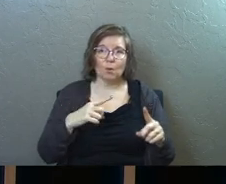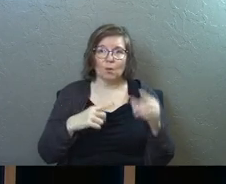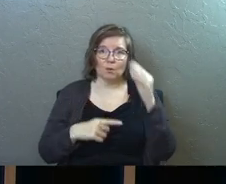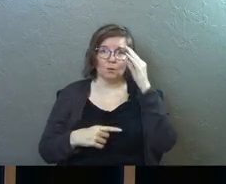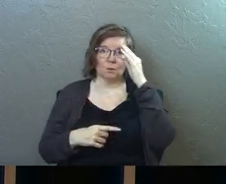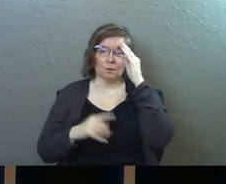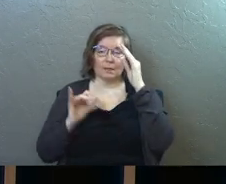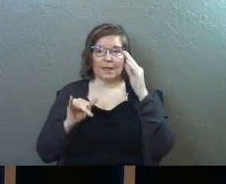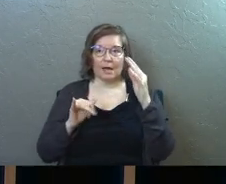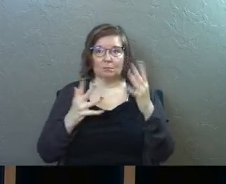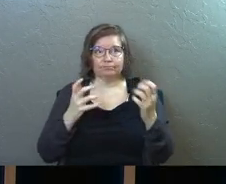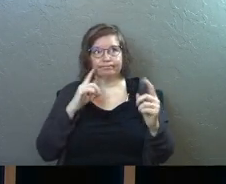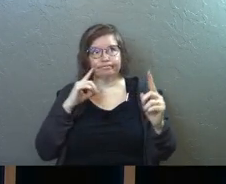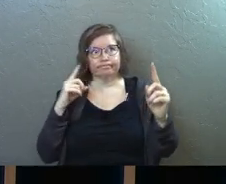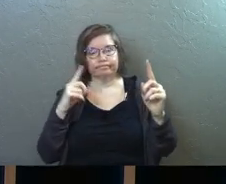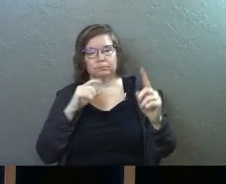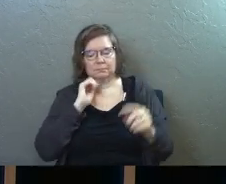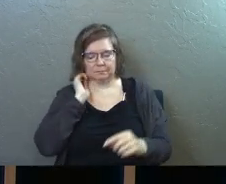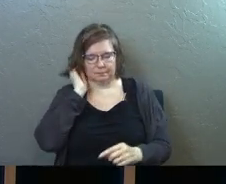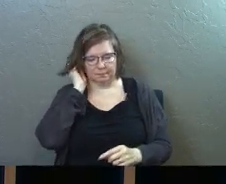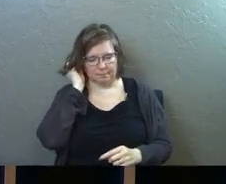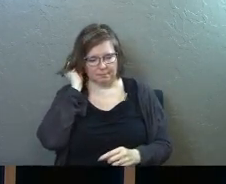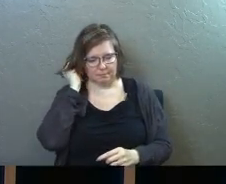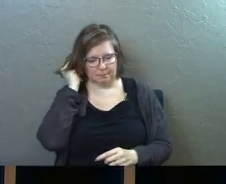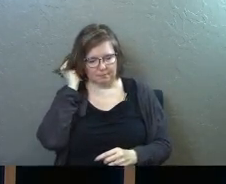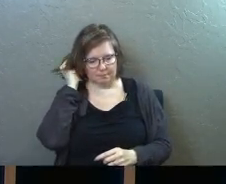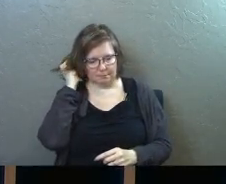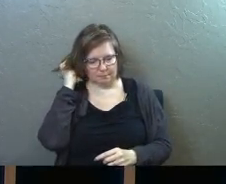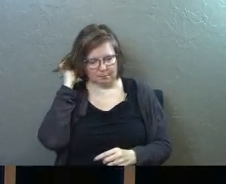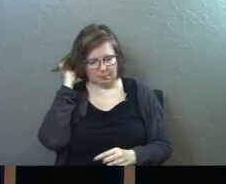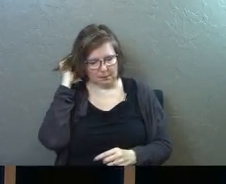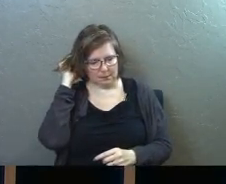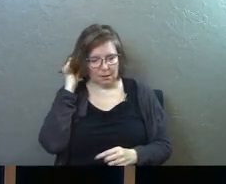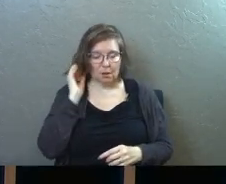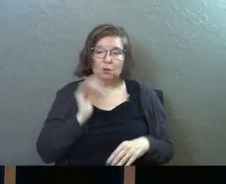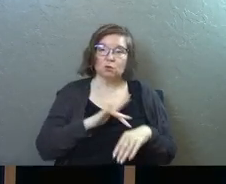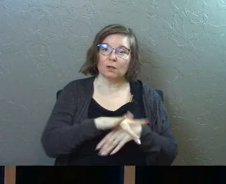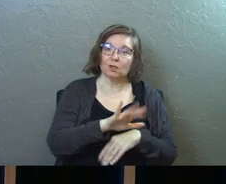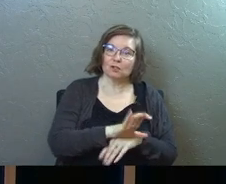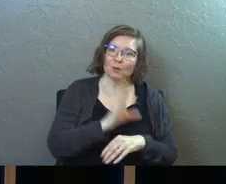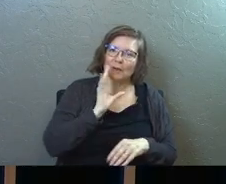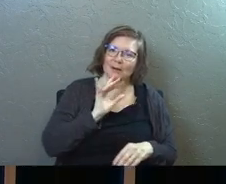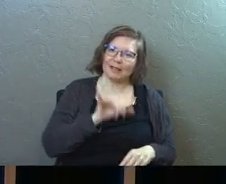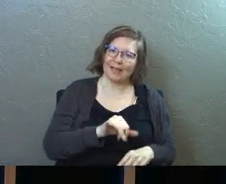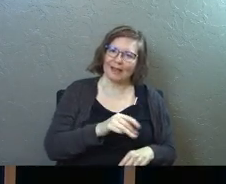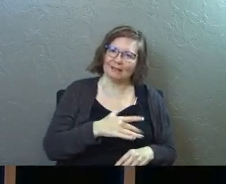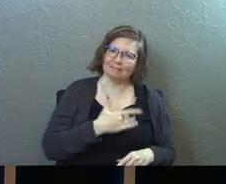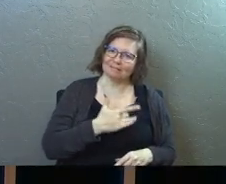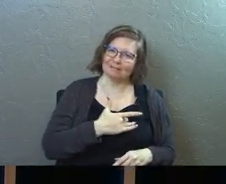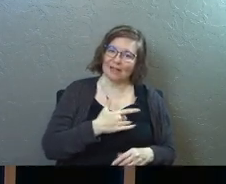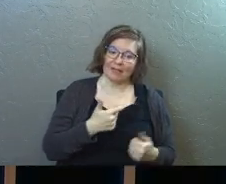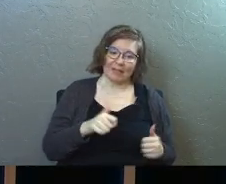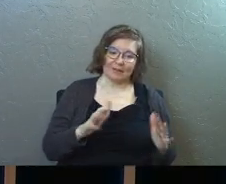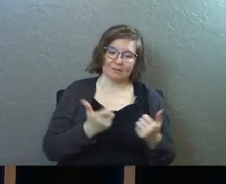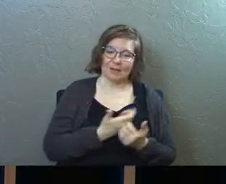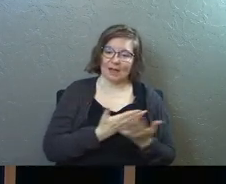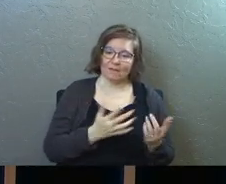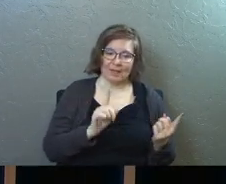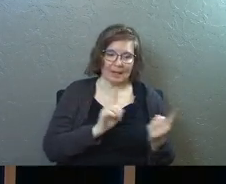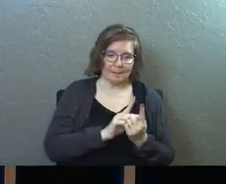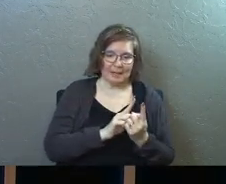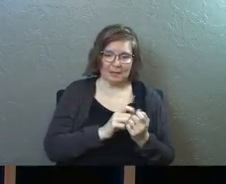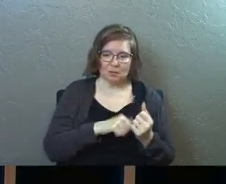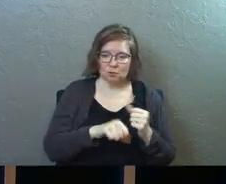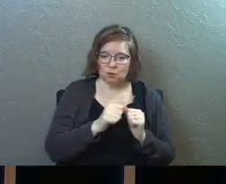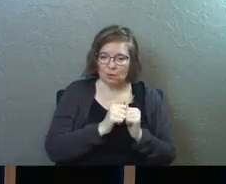That's what we're going for. And so the early church they have this honeymoon phase and they give up everything and they're meeting